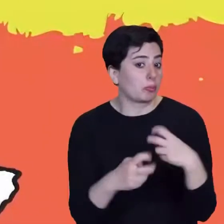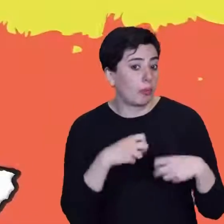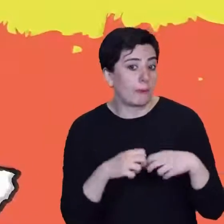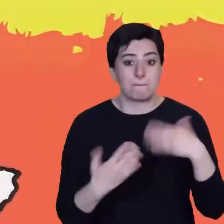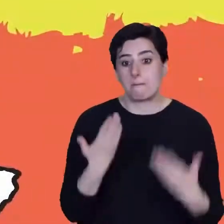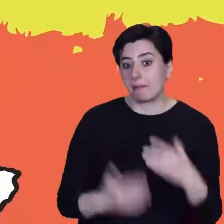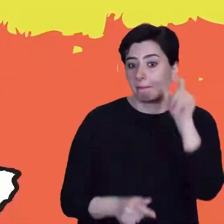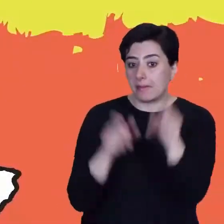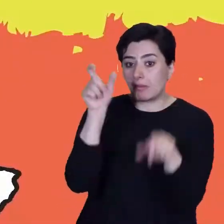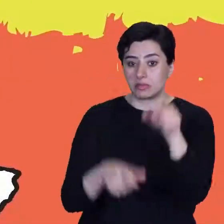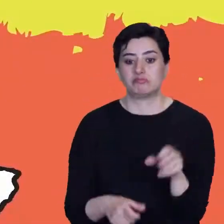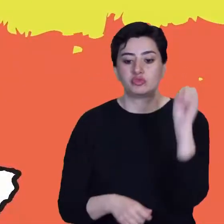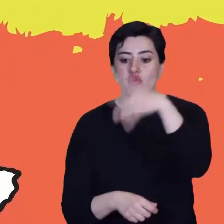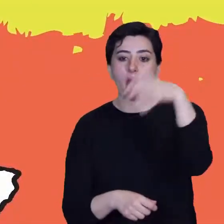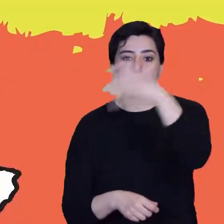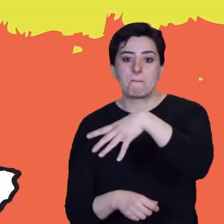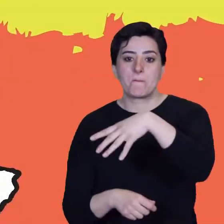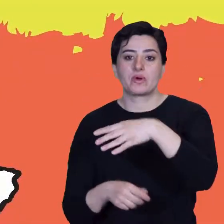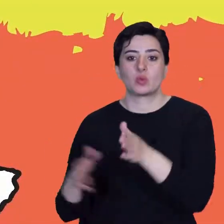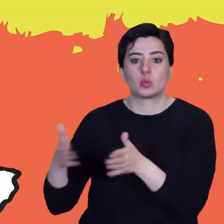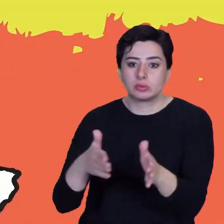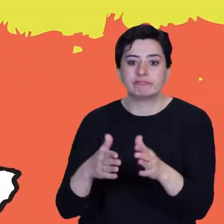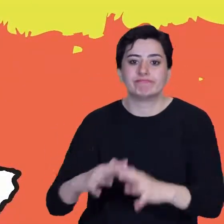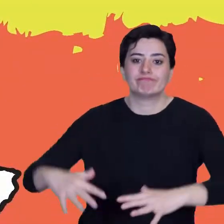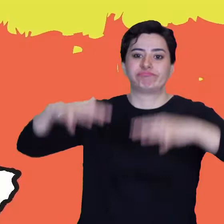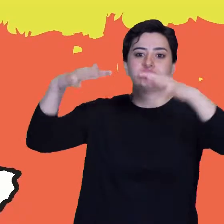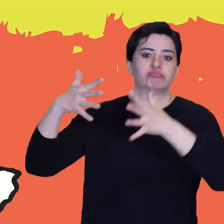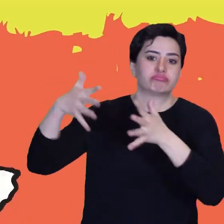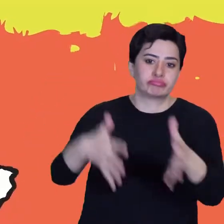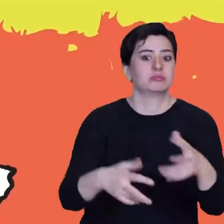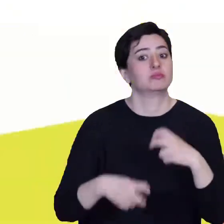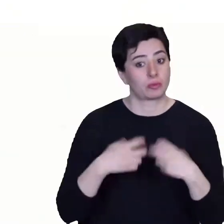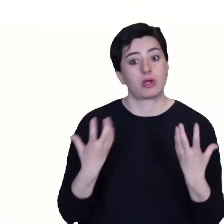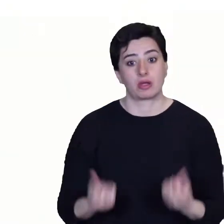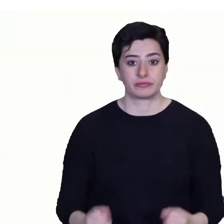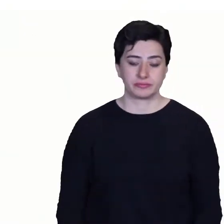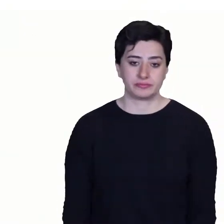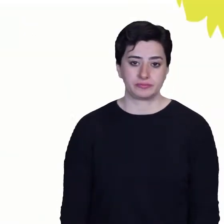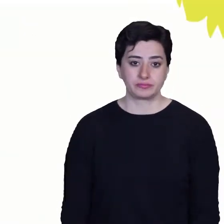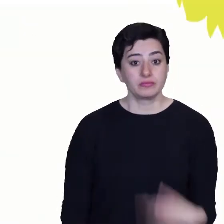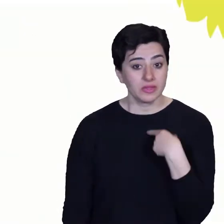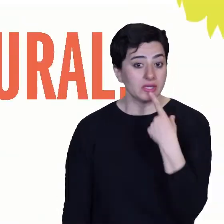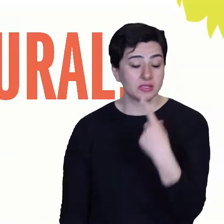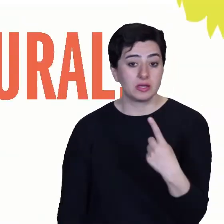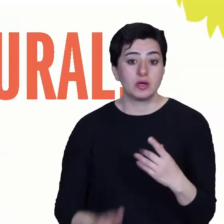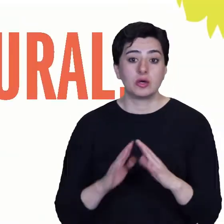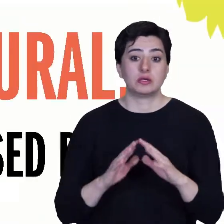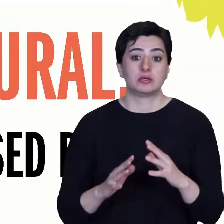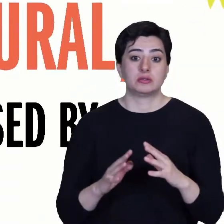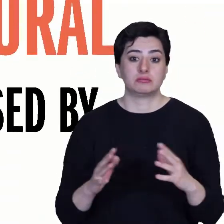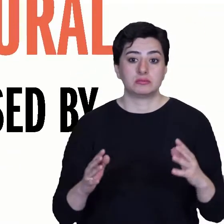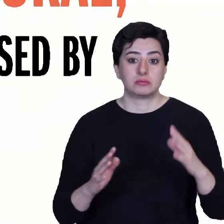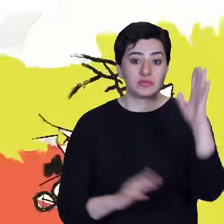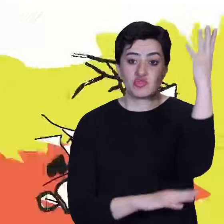In the animation, many garbage bags are piled up under the sign, Please do not litter. We say a wildlife is natural,